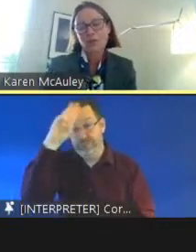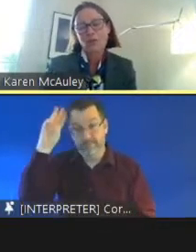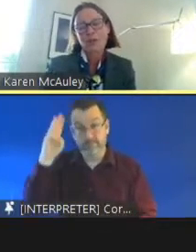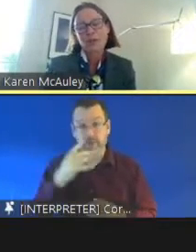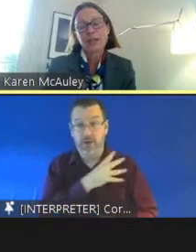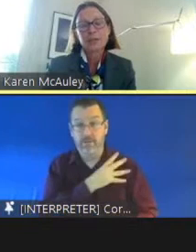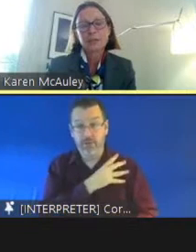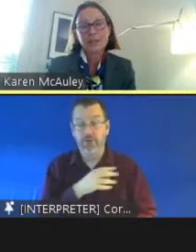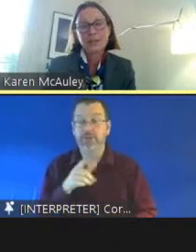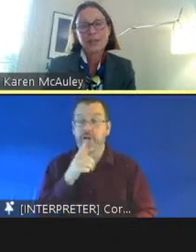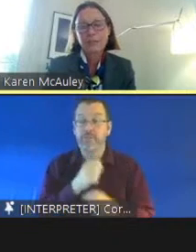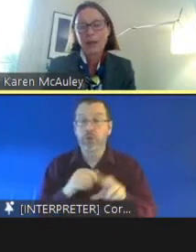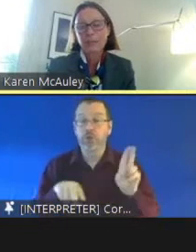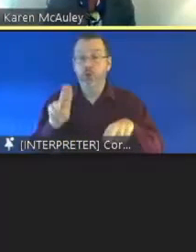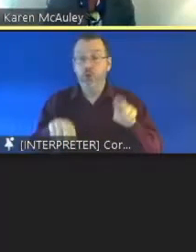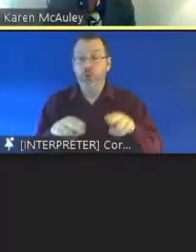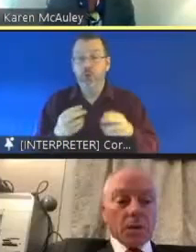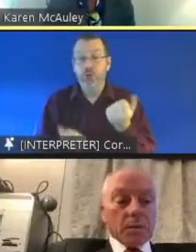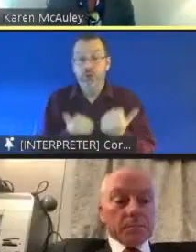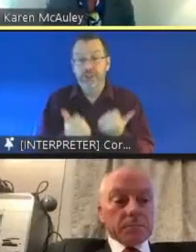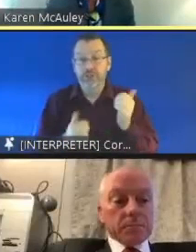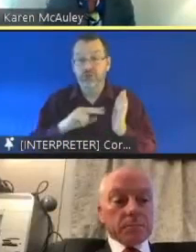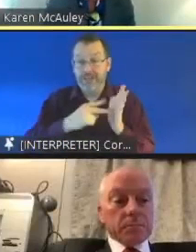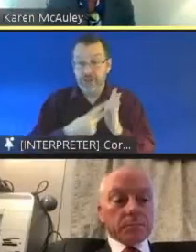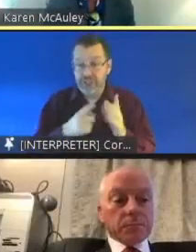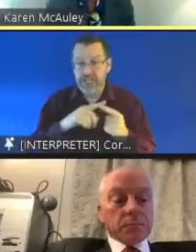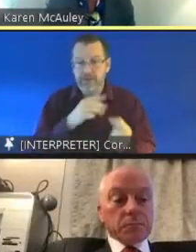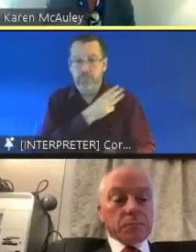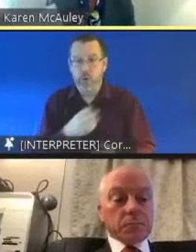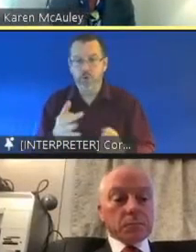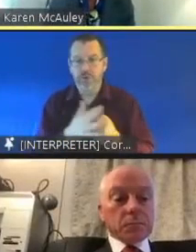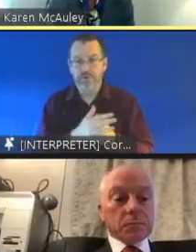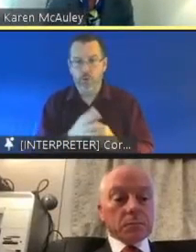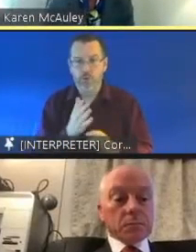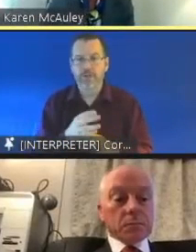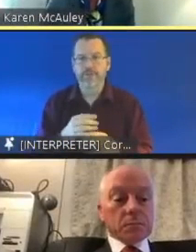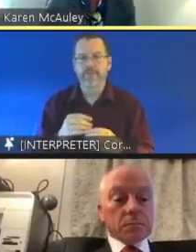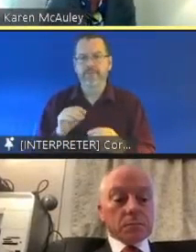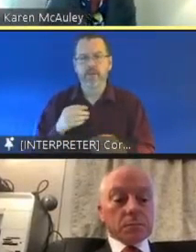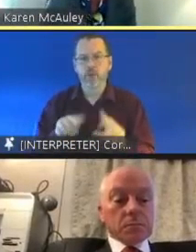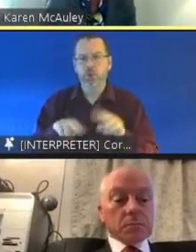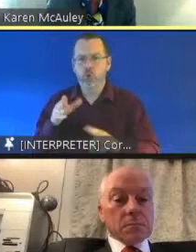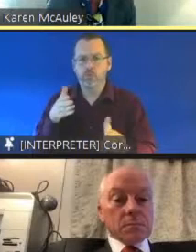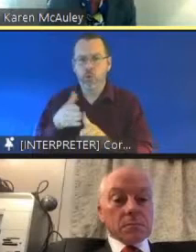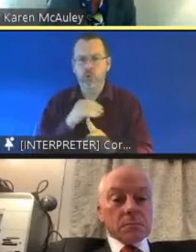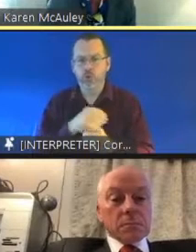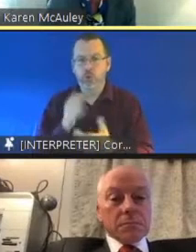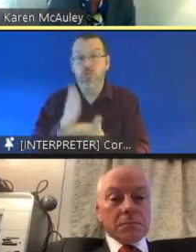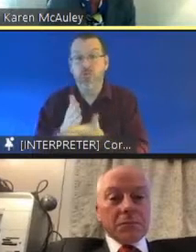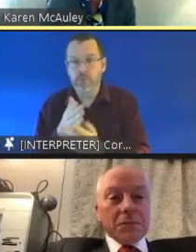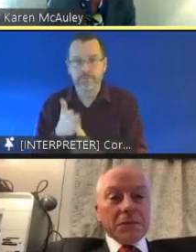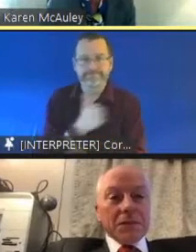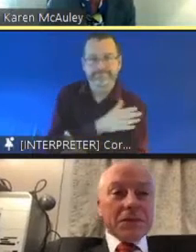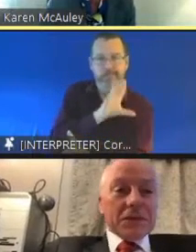new youth justice strategy and specifically about proposals for a preventative approach. Daiglon I'll hand over to you please.